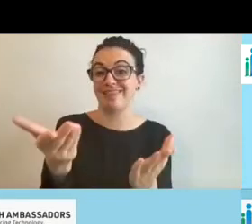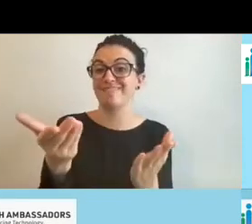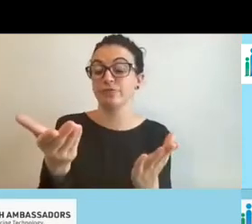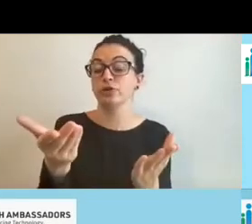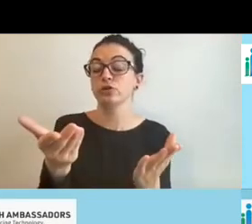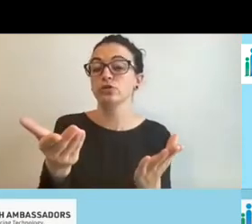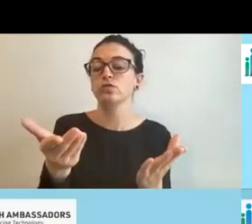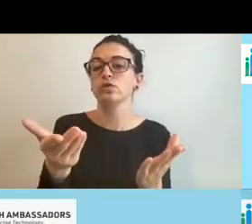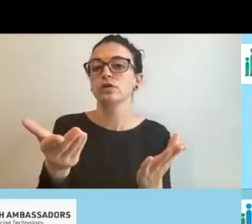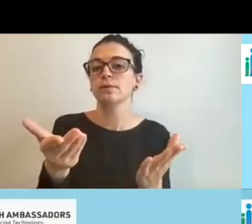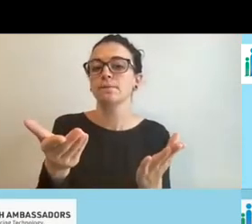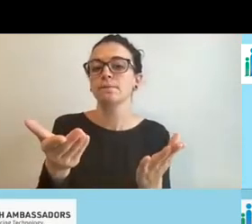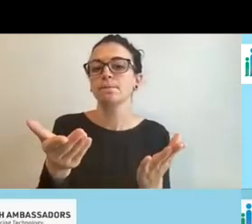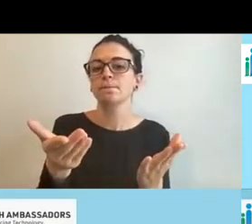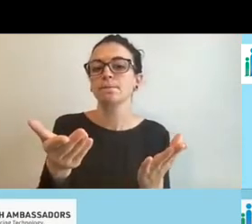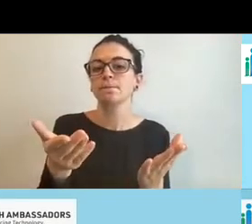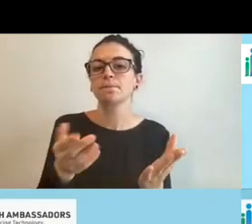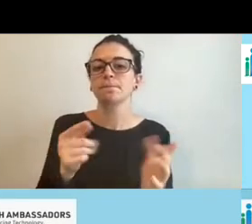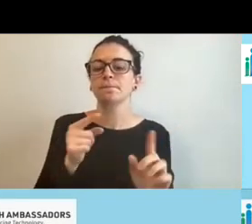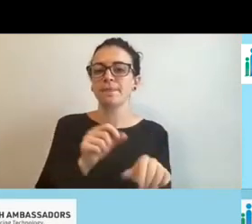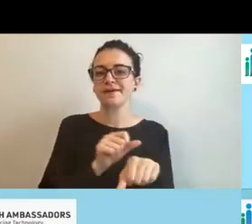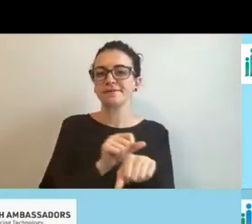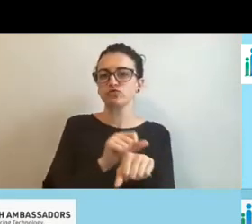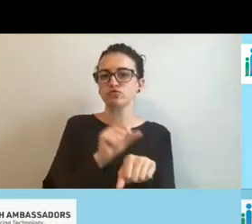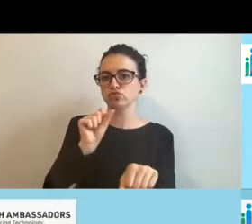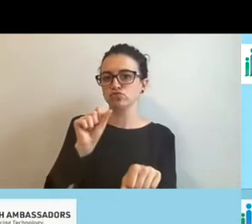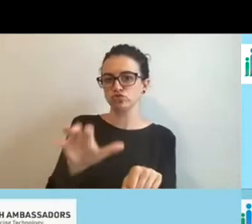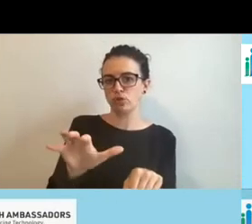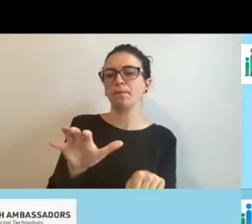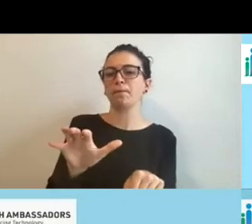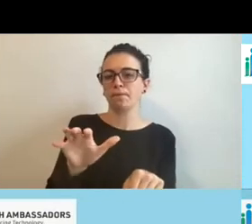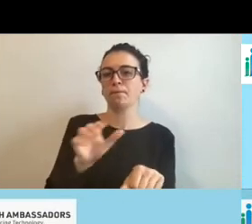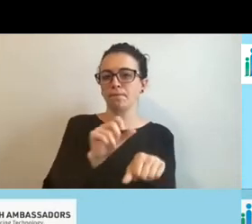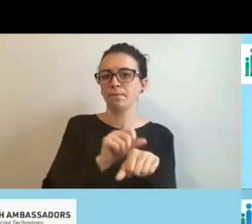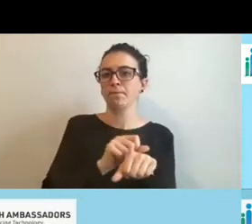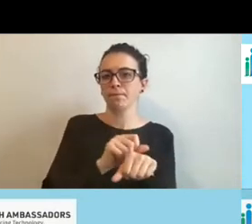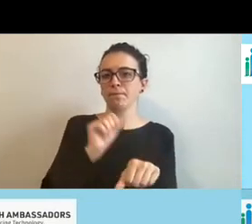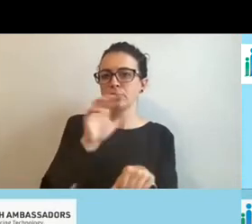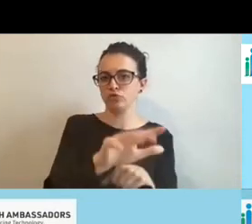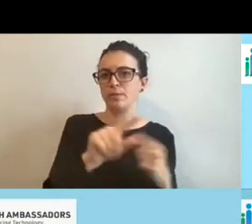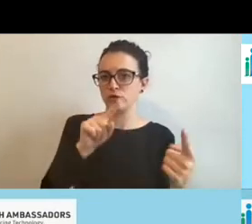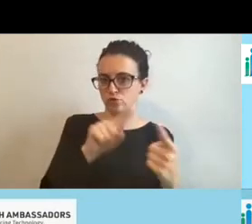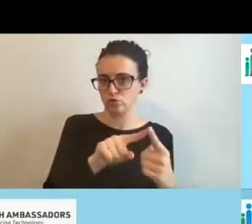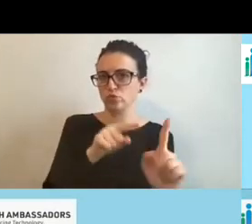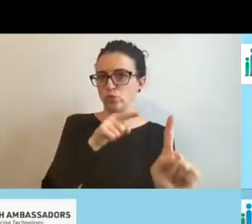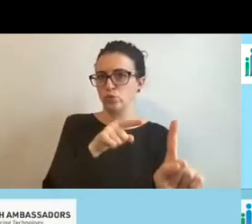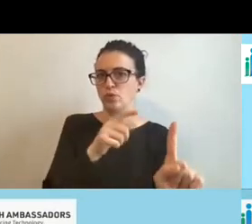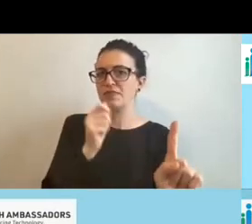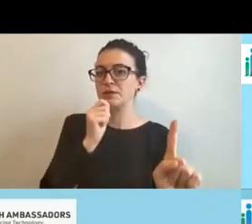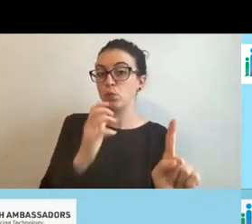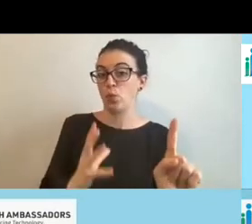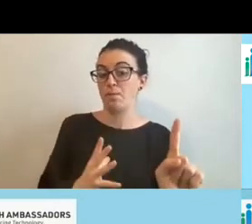ship it to her. So I'll get to communicate